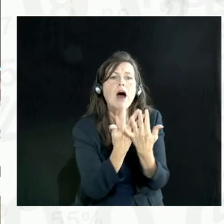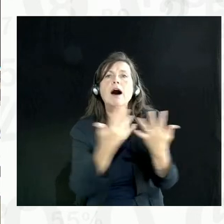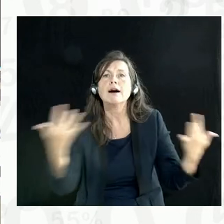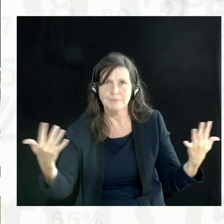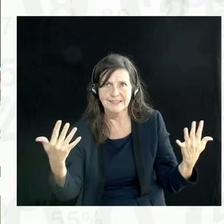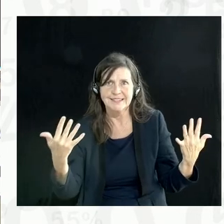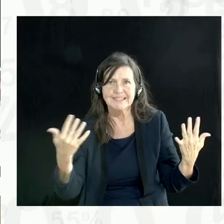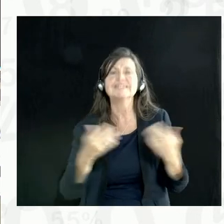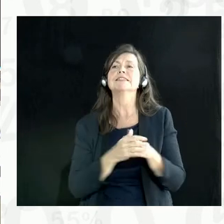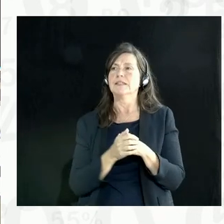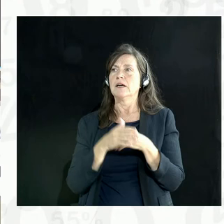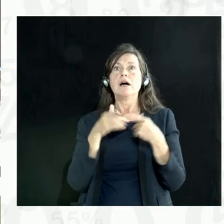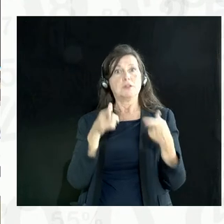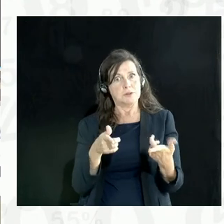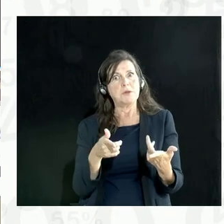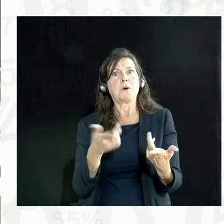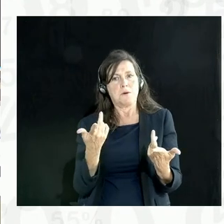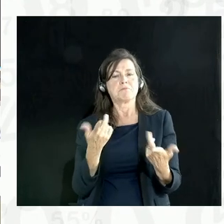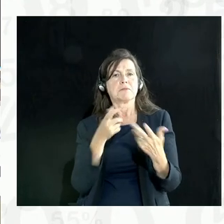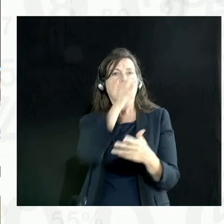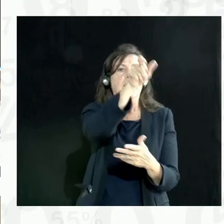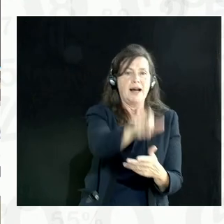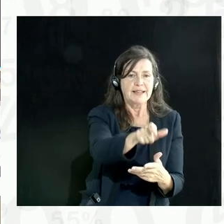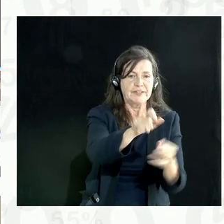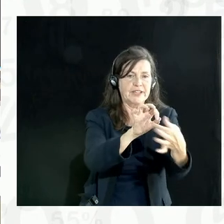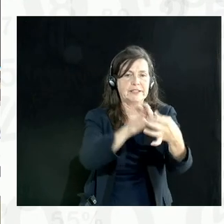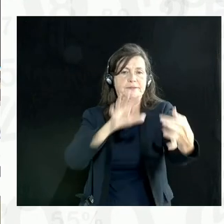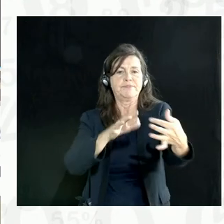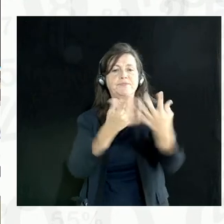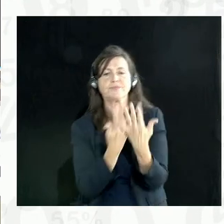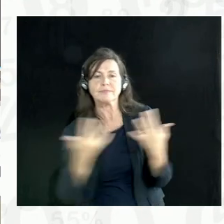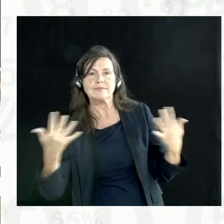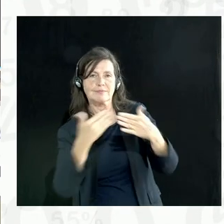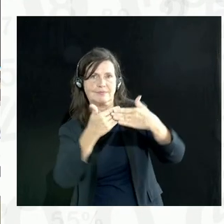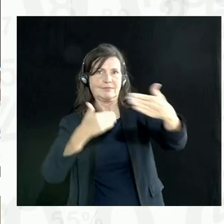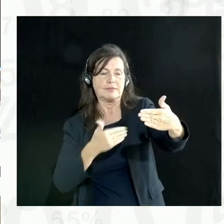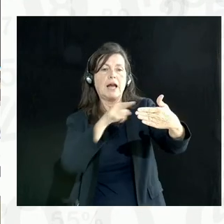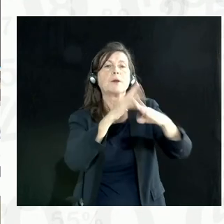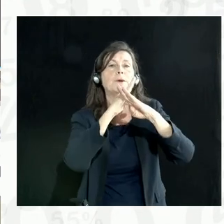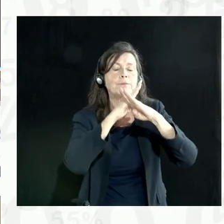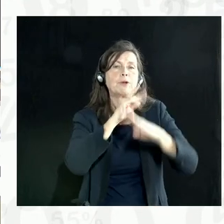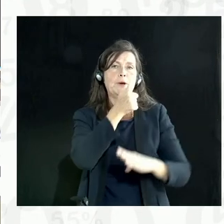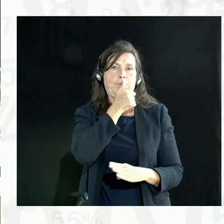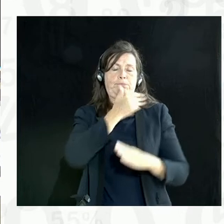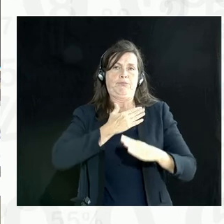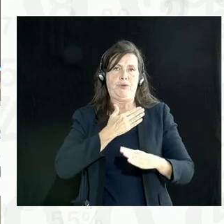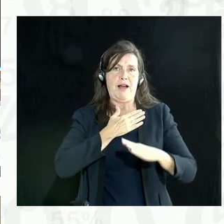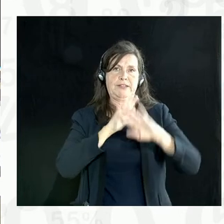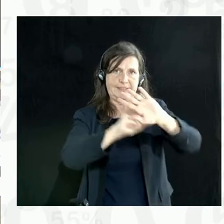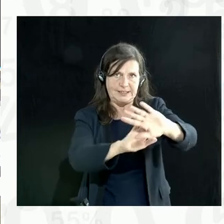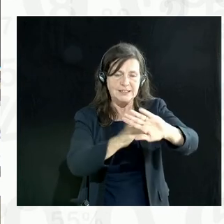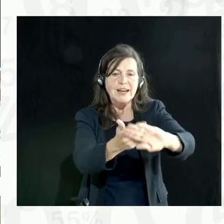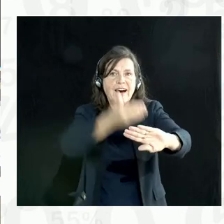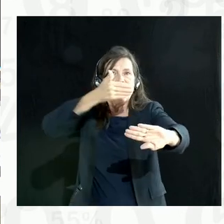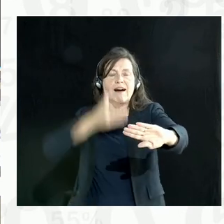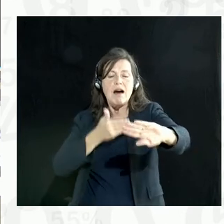with privacy being an obstacle, I believe it's very important to situate privacy as part of data governance and as part of